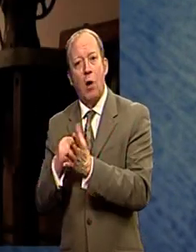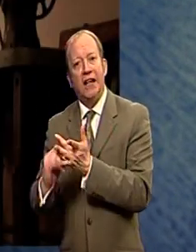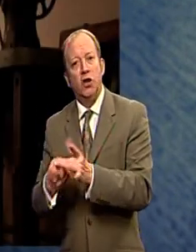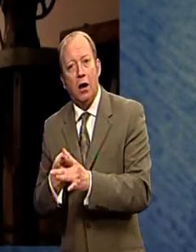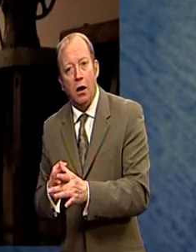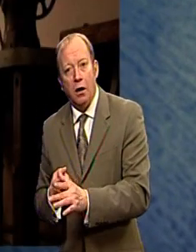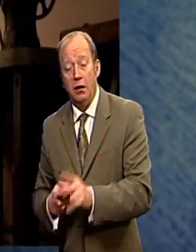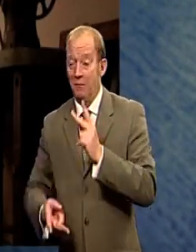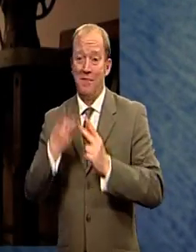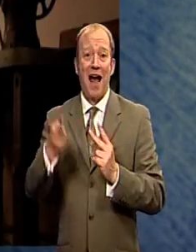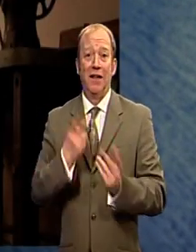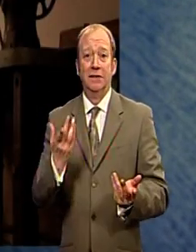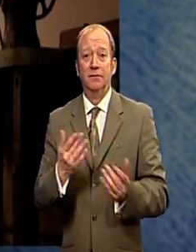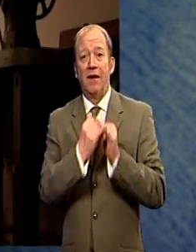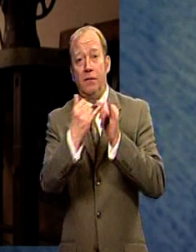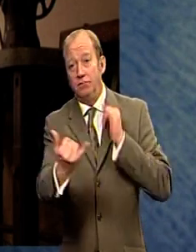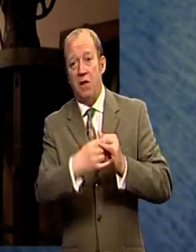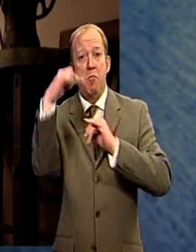Others simply went out of business.